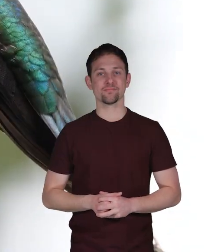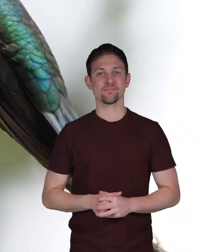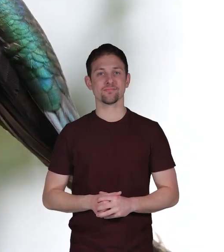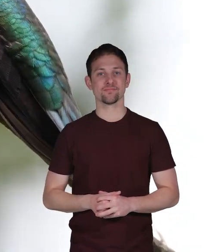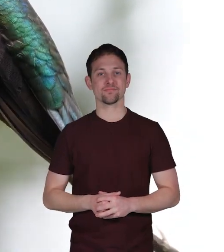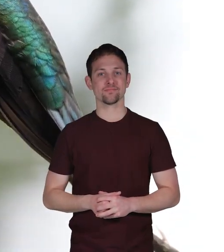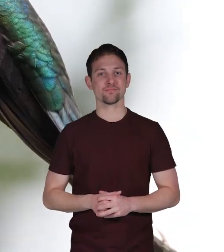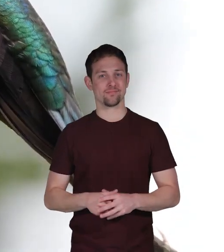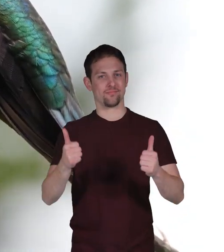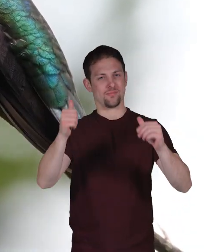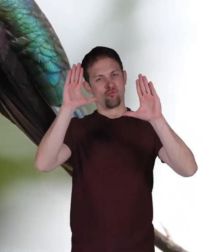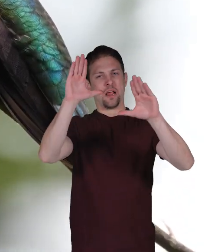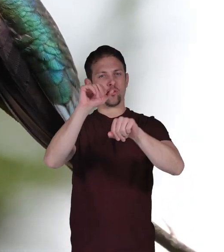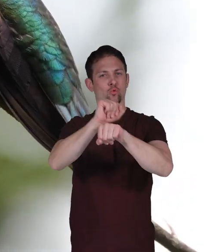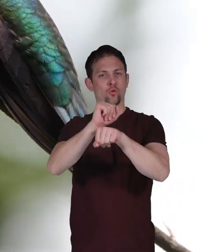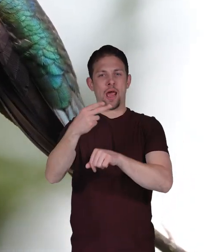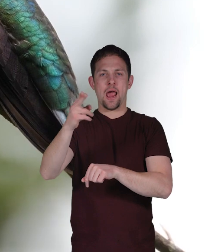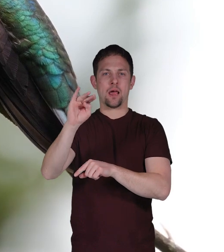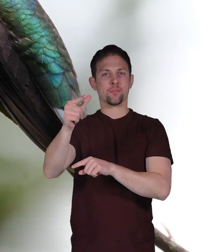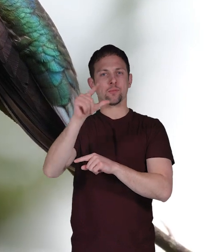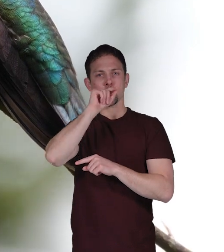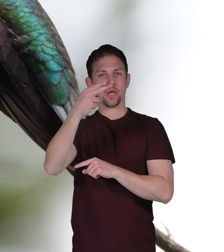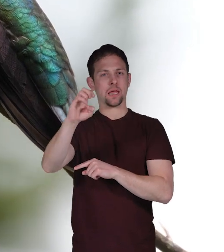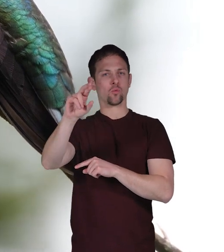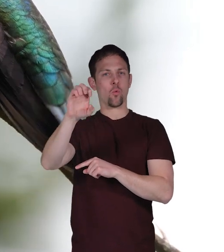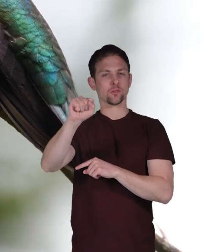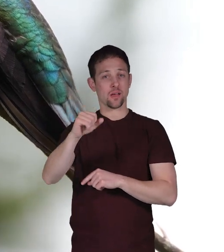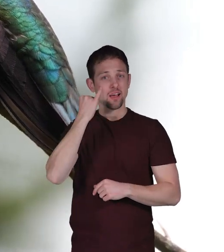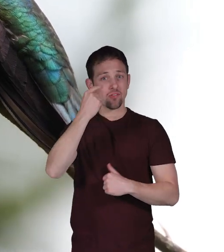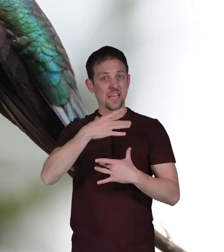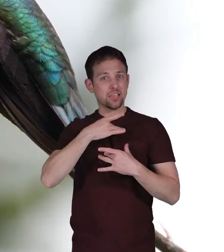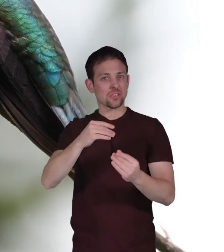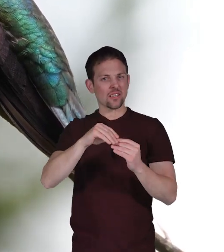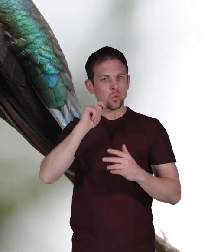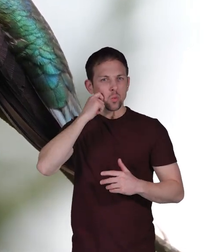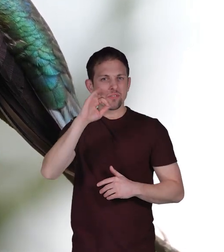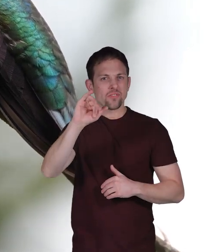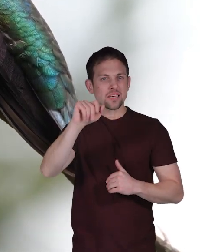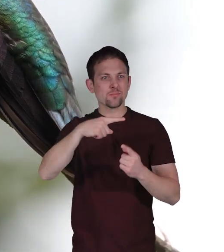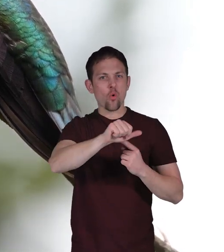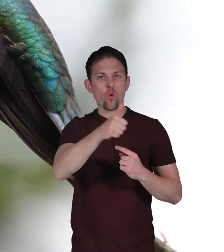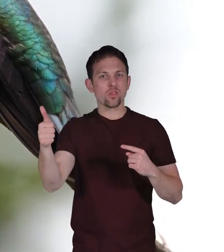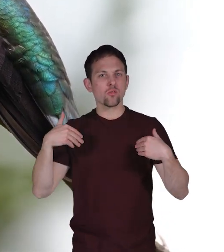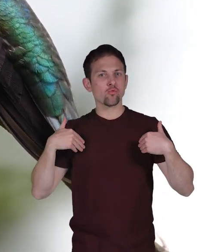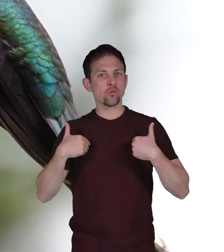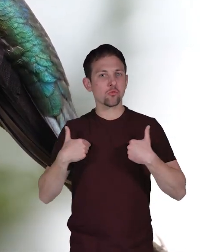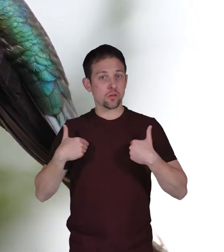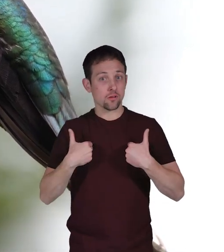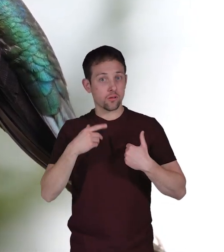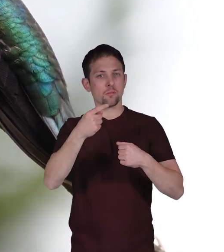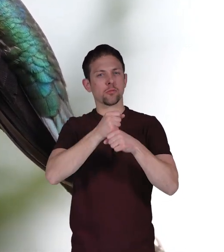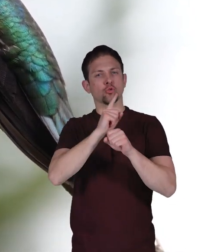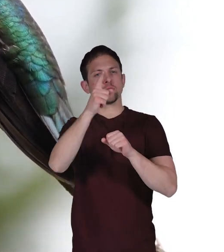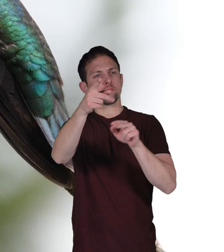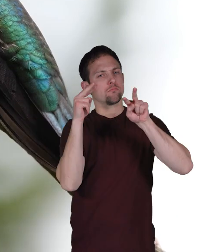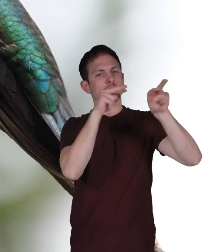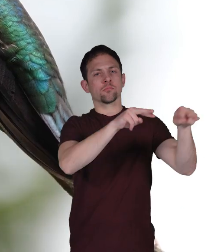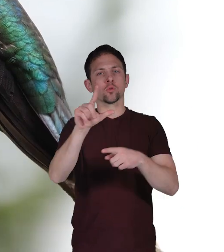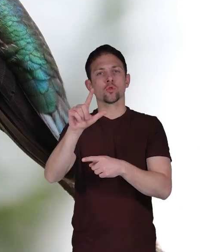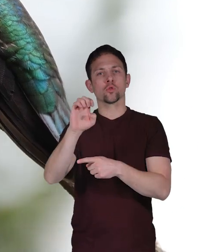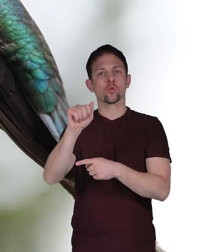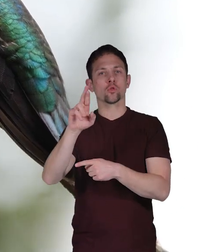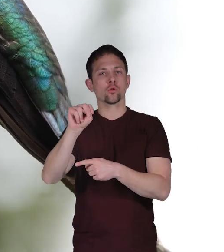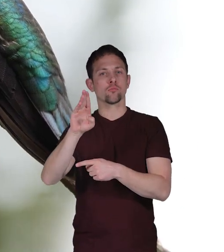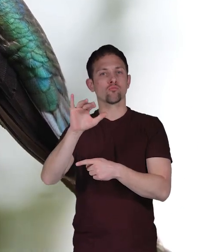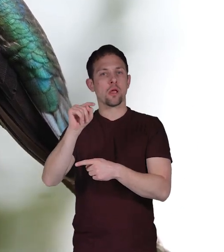Great work, hummingbird heroes! If you are interested in cool facts about other creatures, make sure to check out learnbright.org